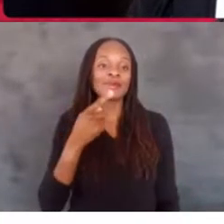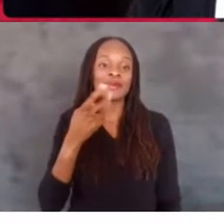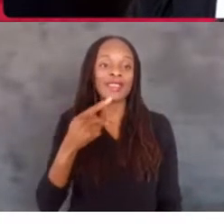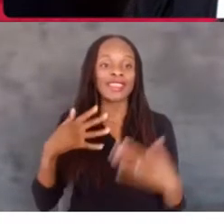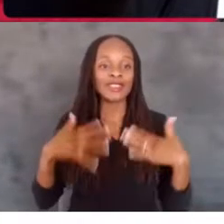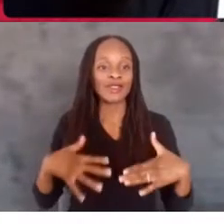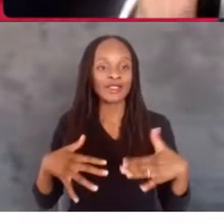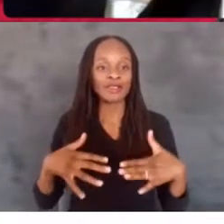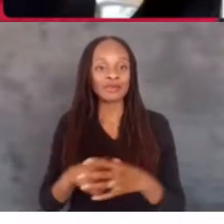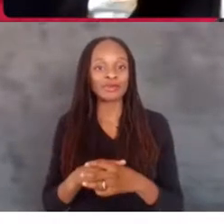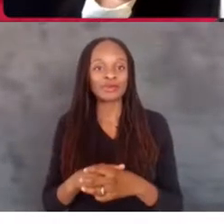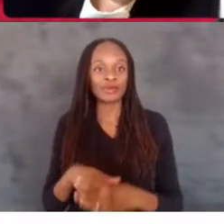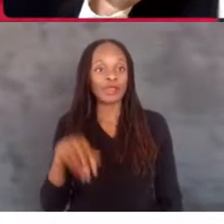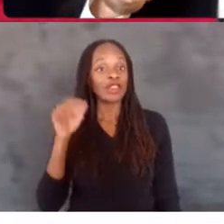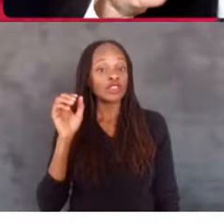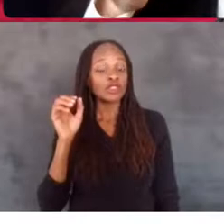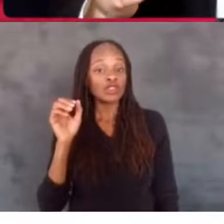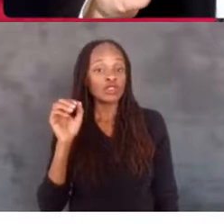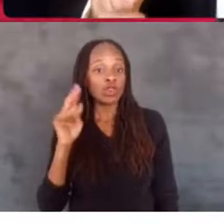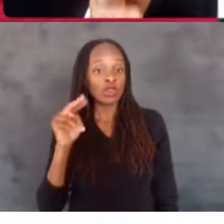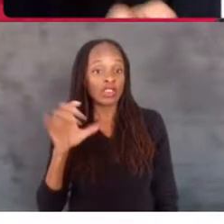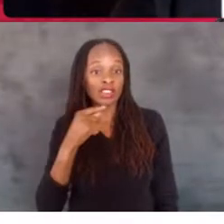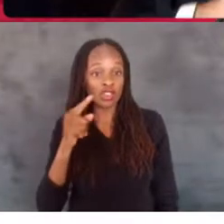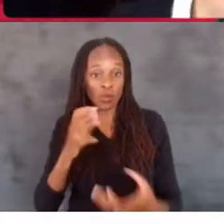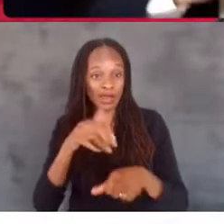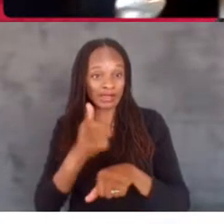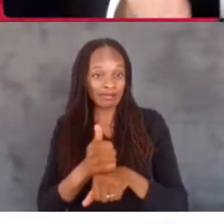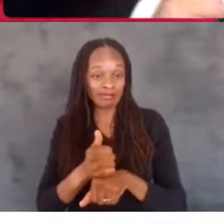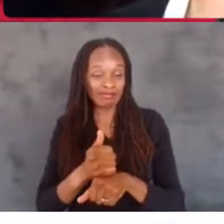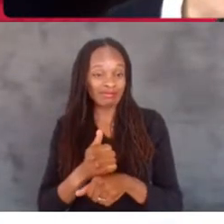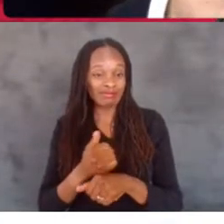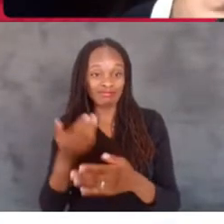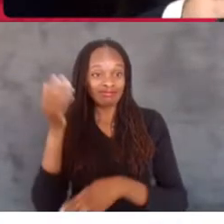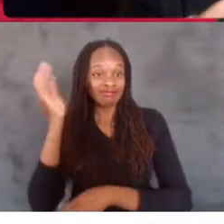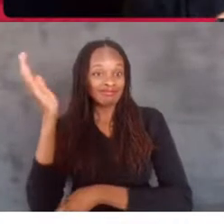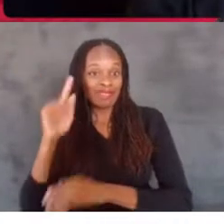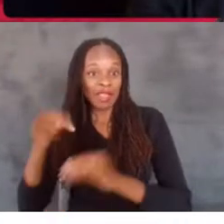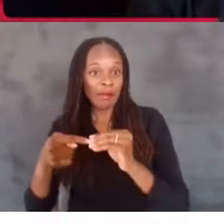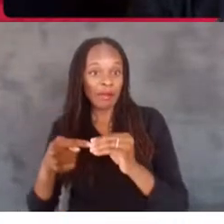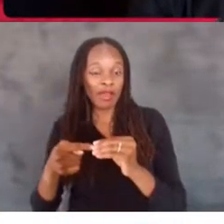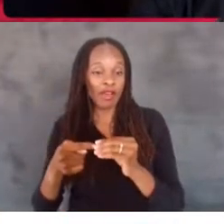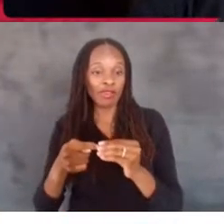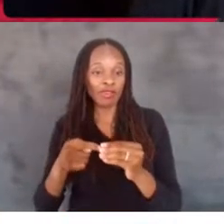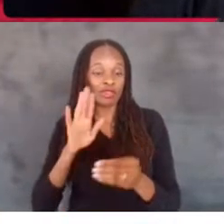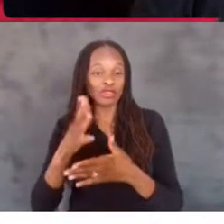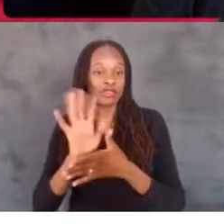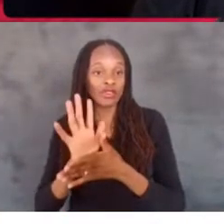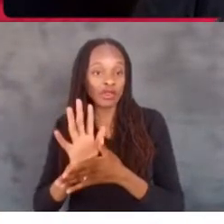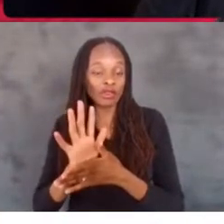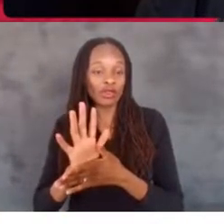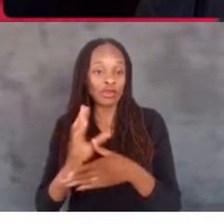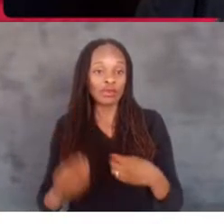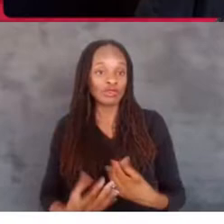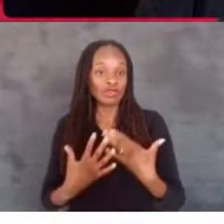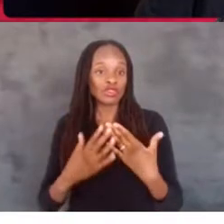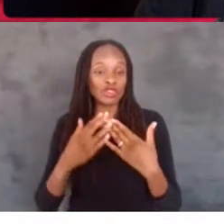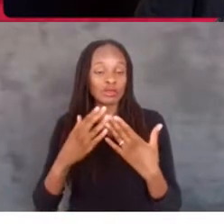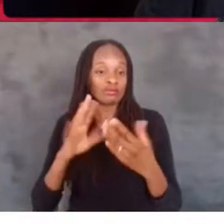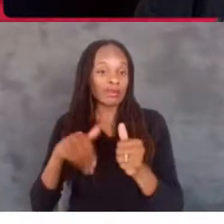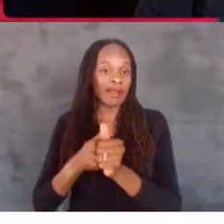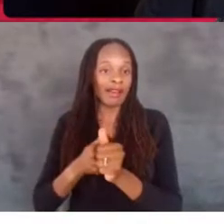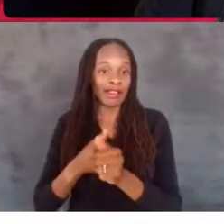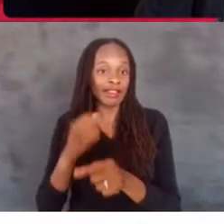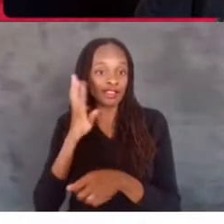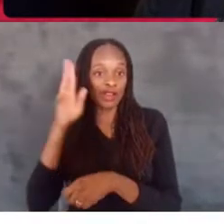So do you guys want to quickly set up your film or talk any about your inspiration behind creating this film? Yeah. Yeah.